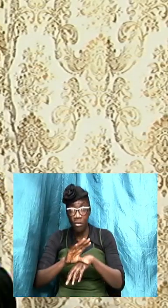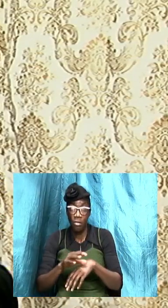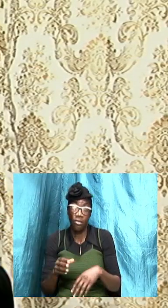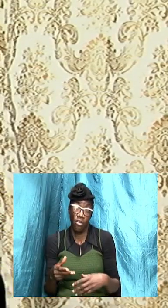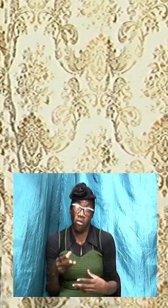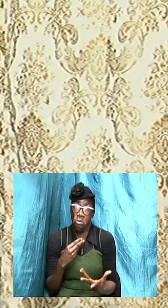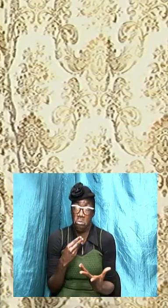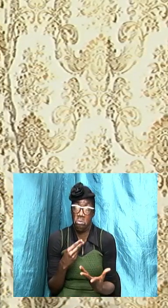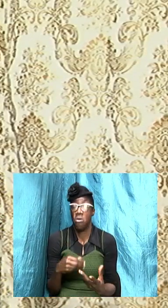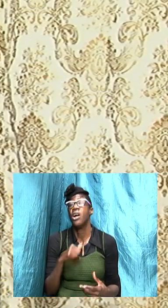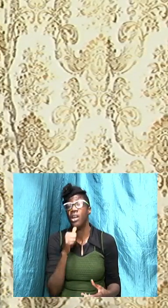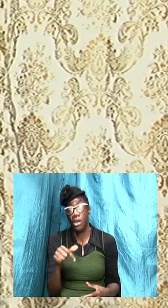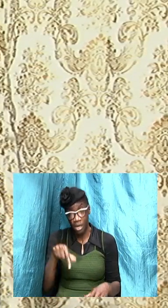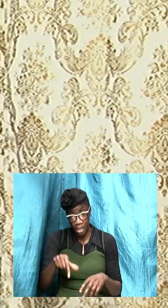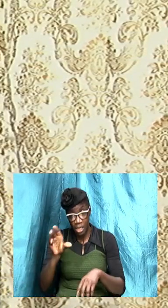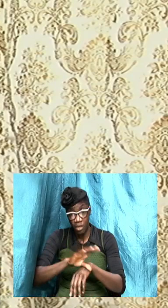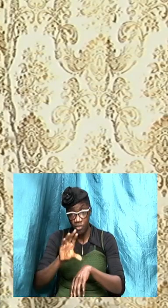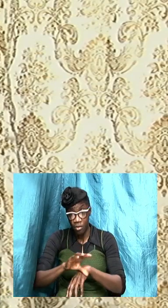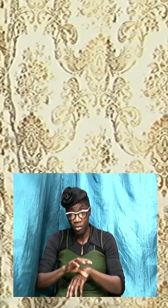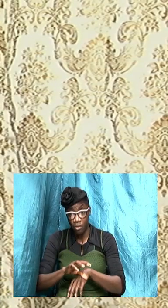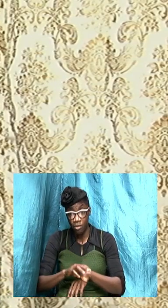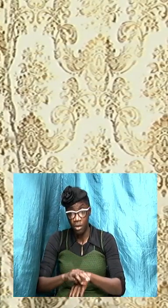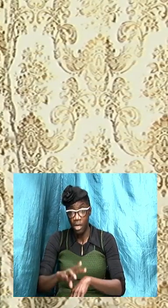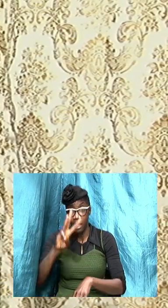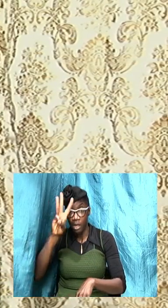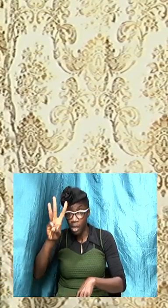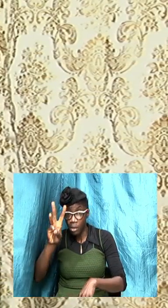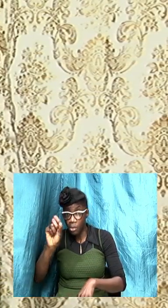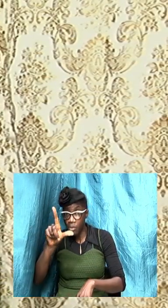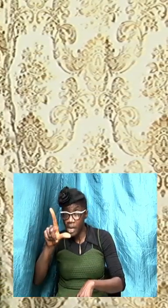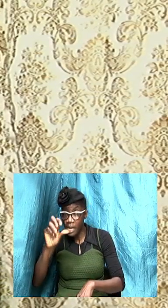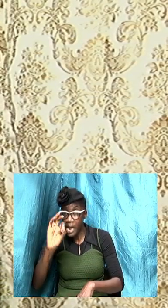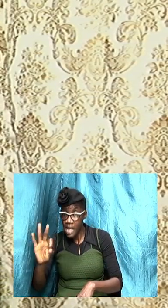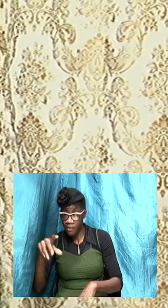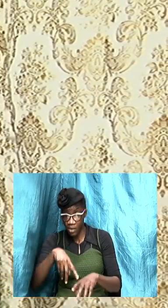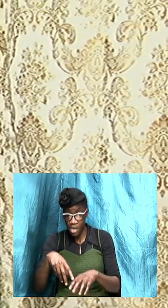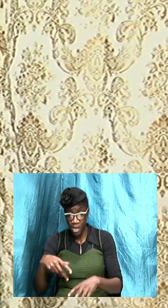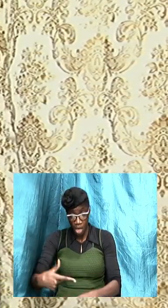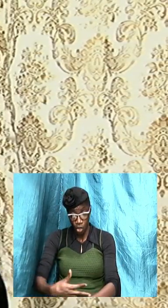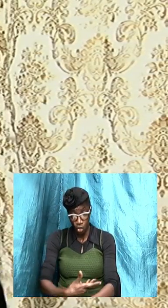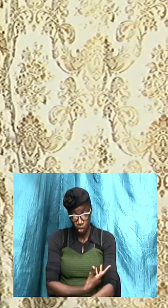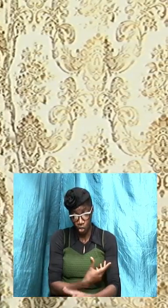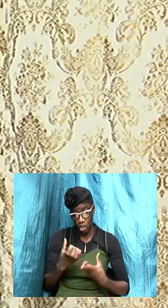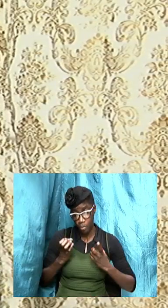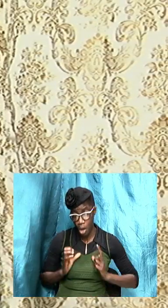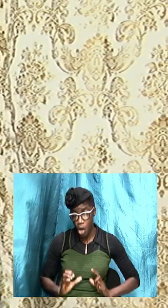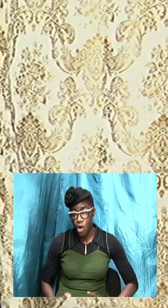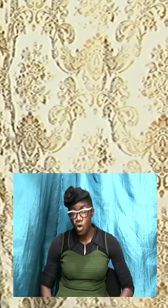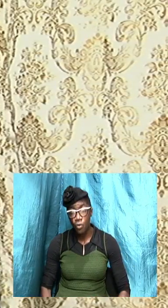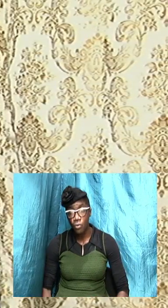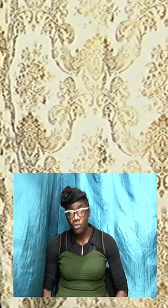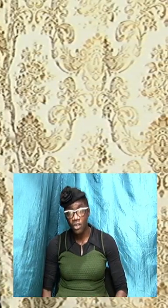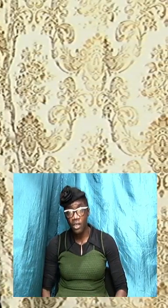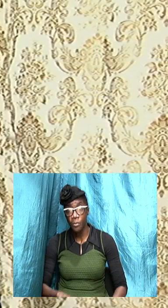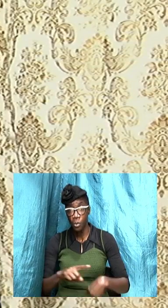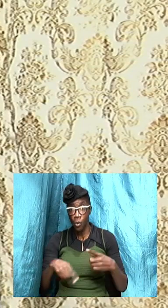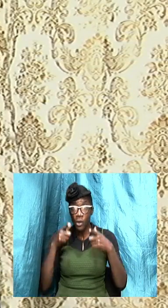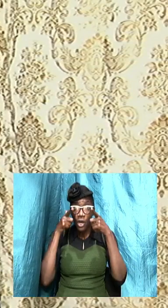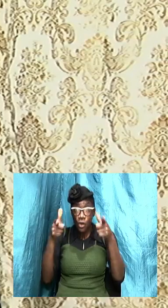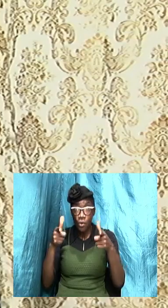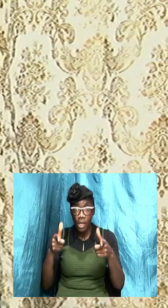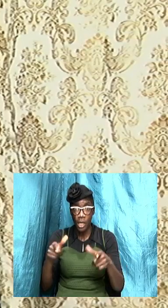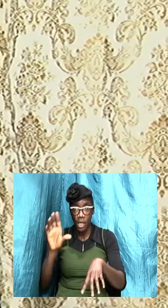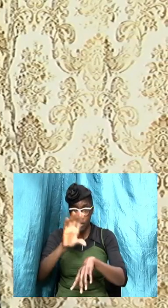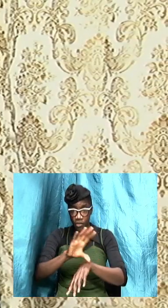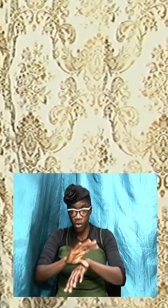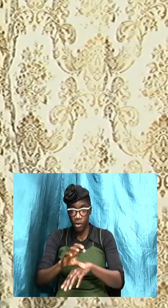also said that there are wolves in sheep clothing we also said last week that when we look in the church arena a lot of things are